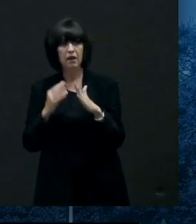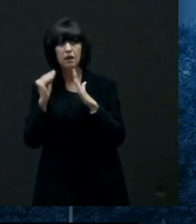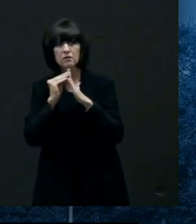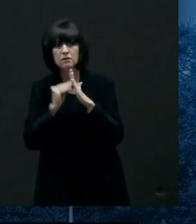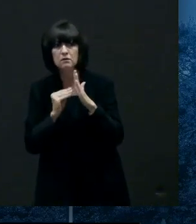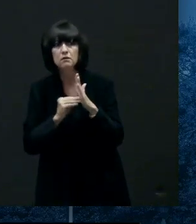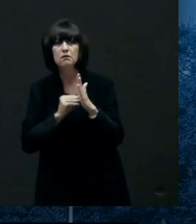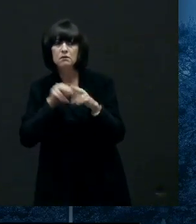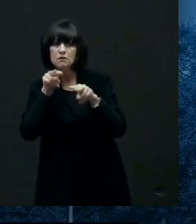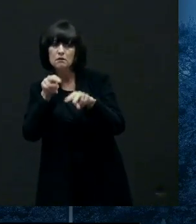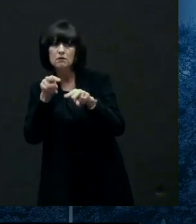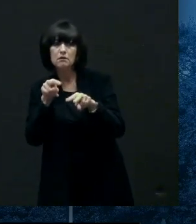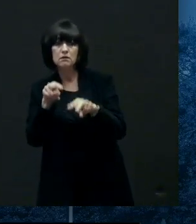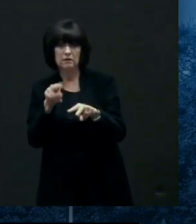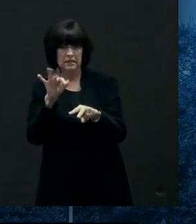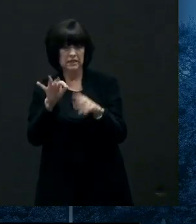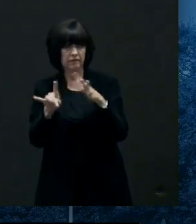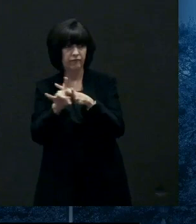in schools